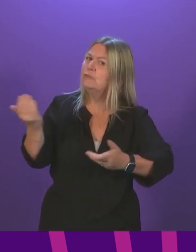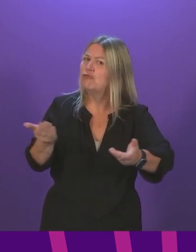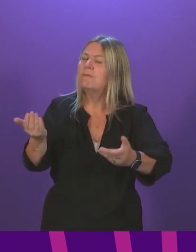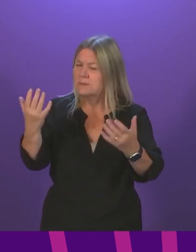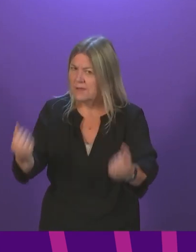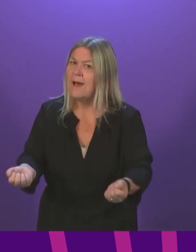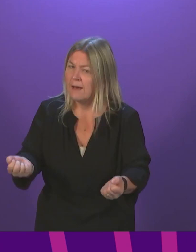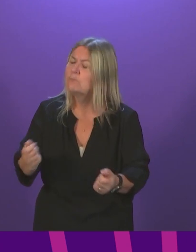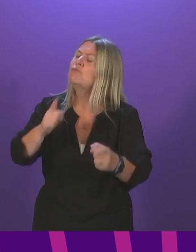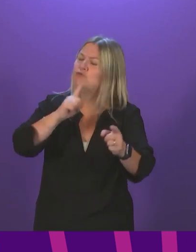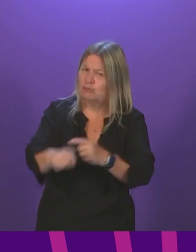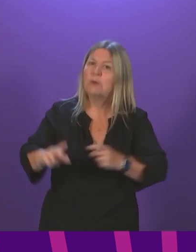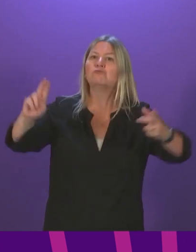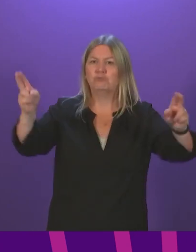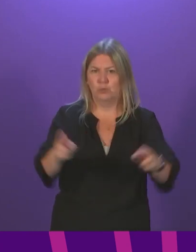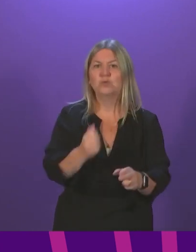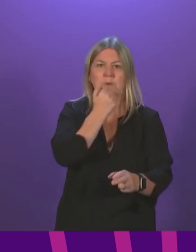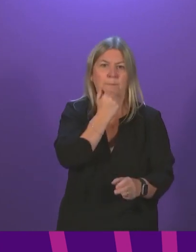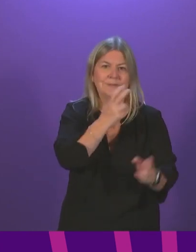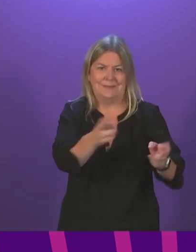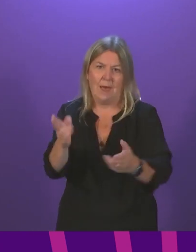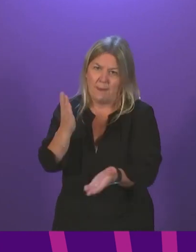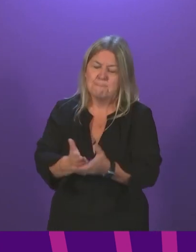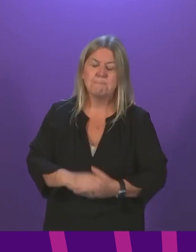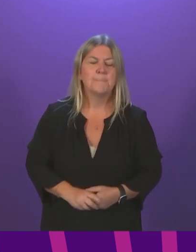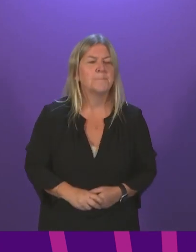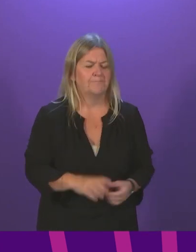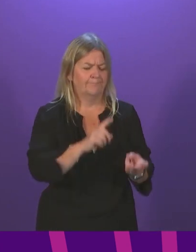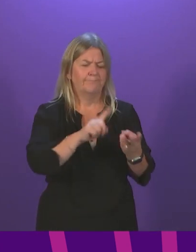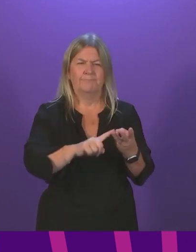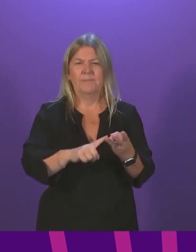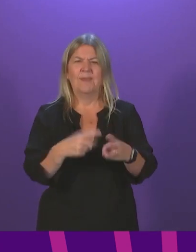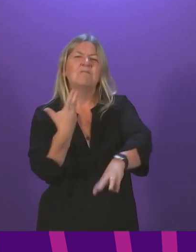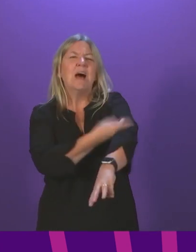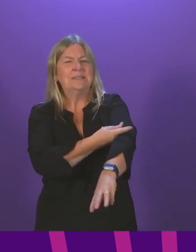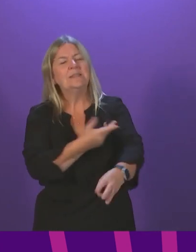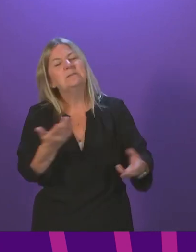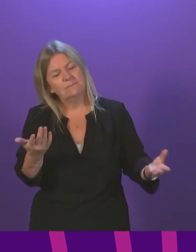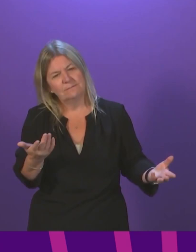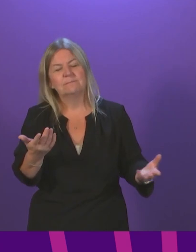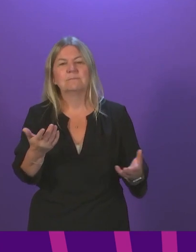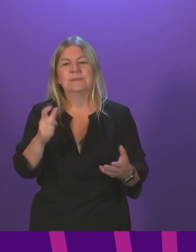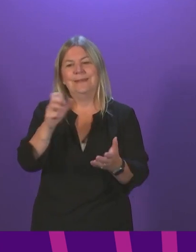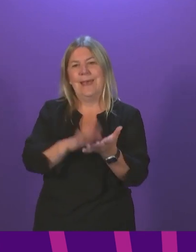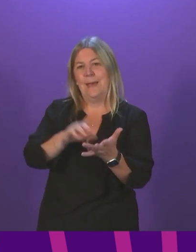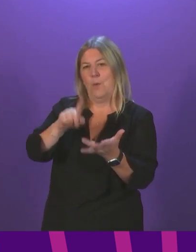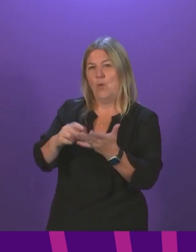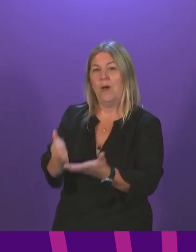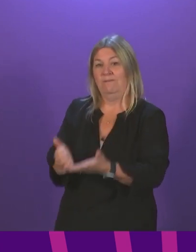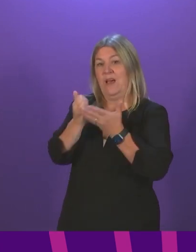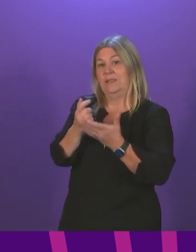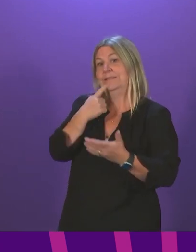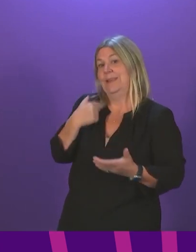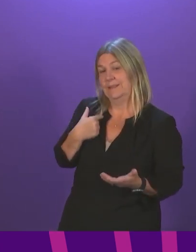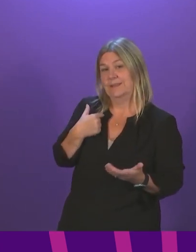those unacceptable figures. In terms of the questions about vaccination, obviously, we received the CMO advice on 12 to 15-year-olds yesterday.